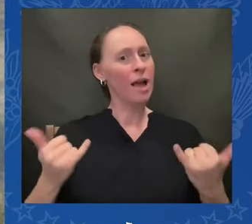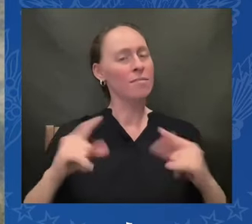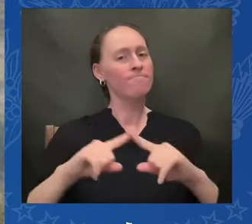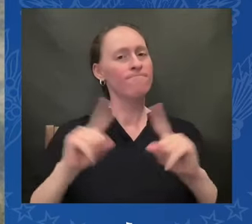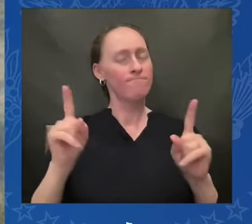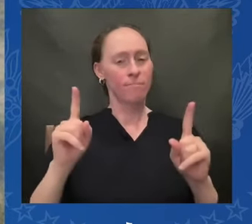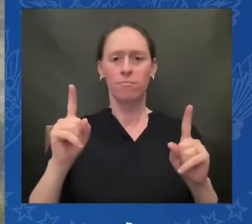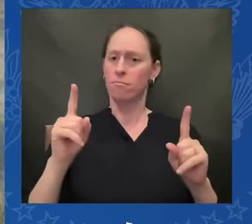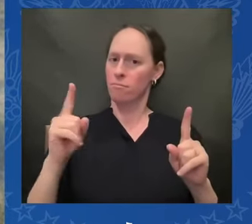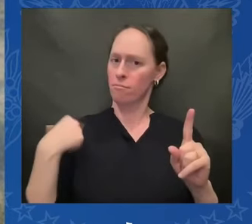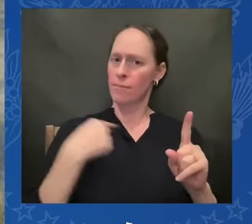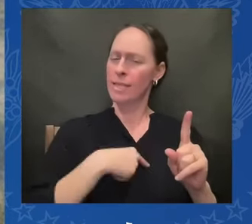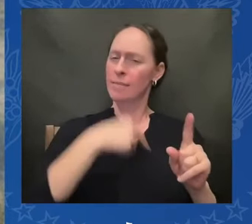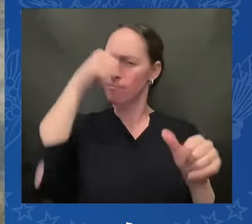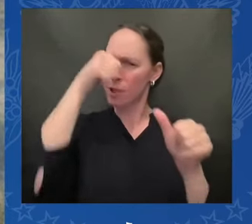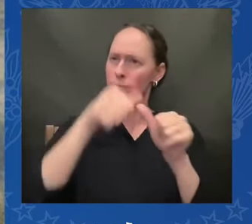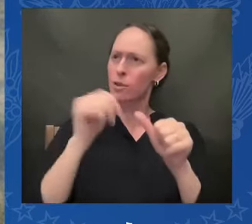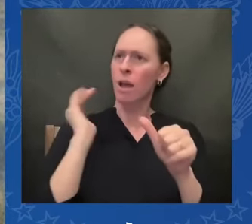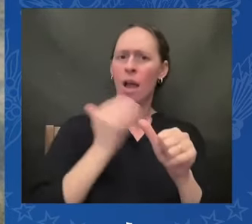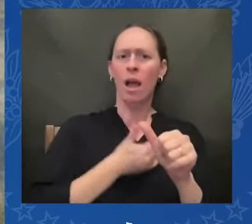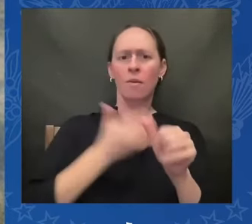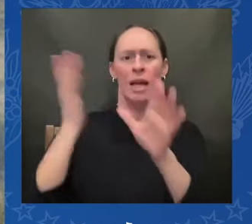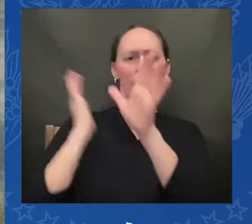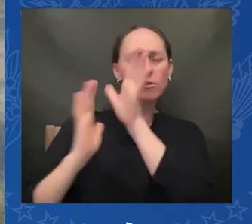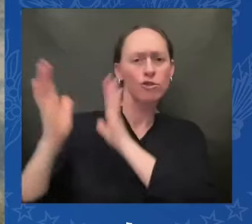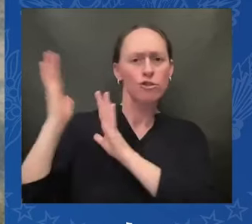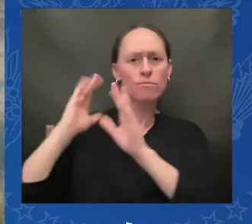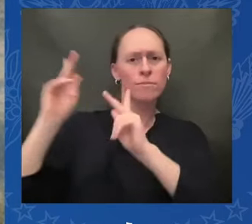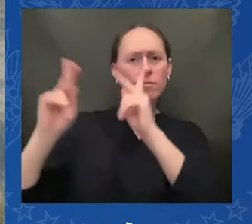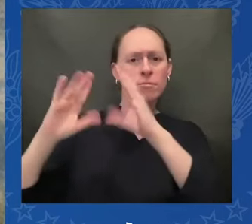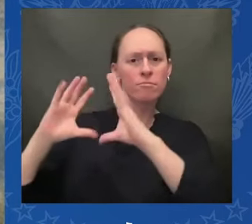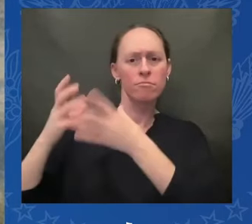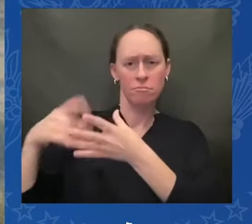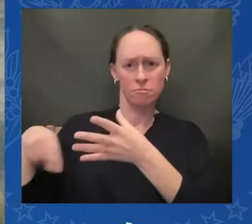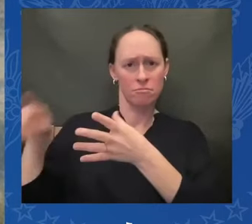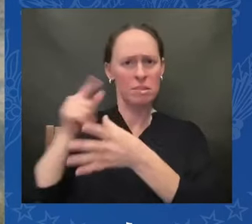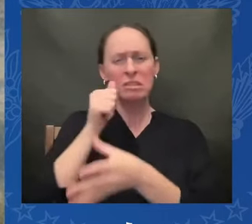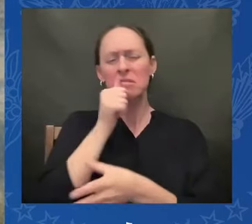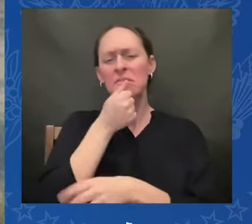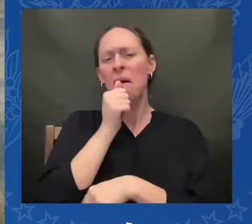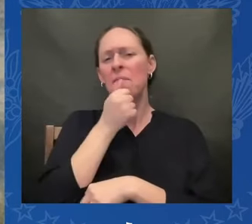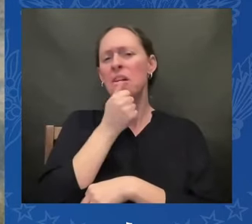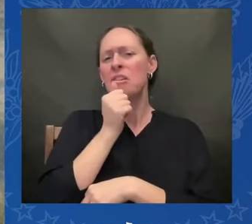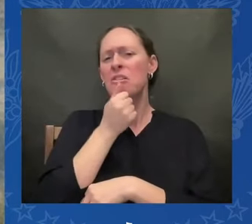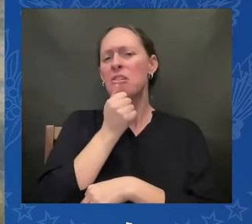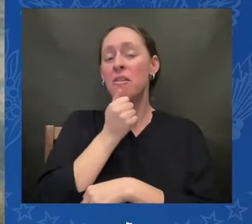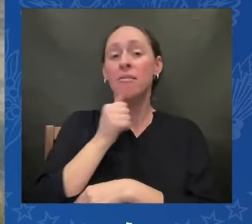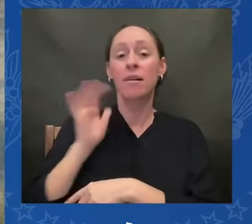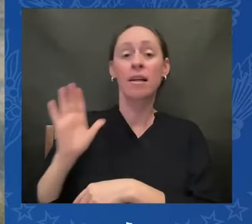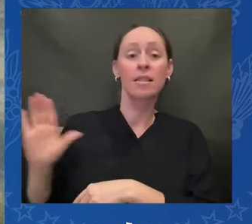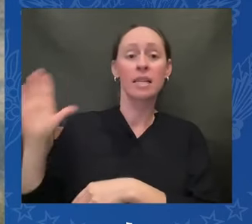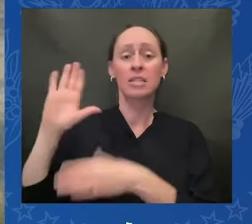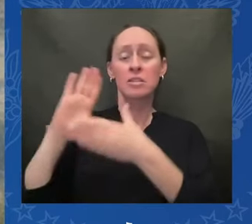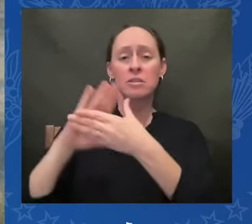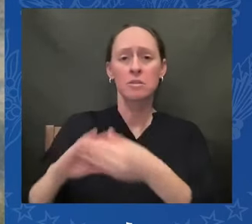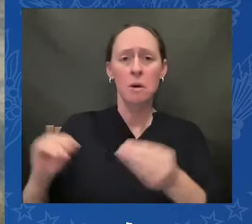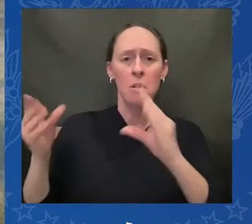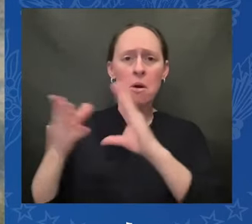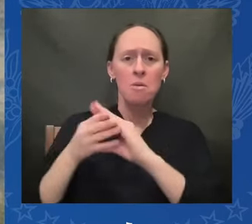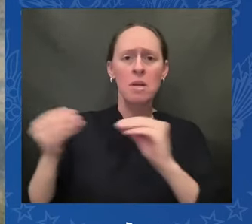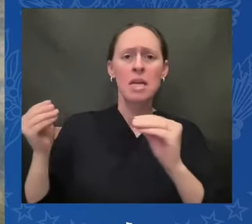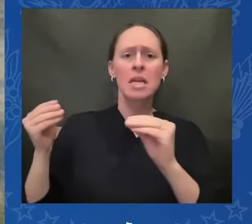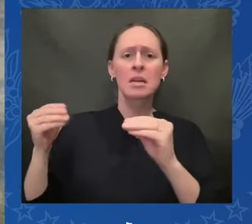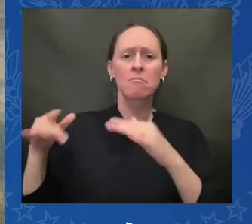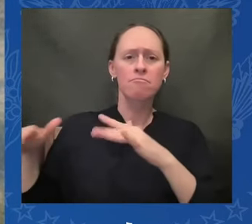their stories our stories are everywhere in the air we breathe and the land we walk